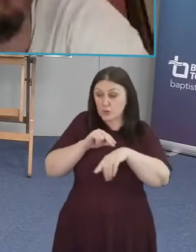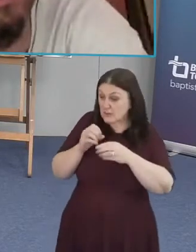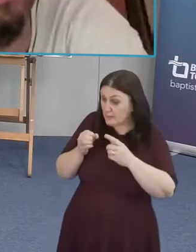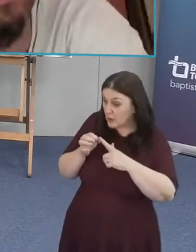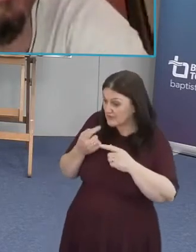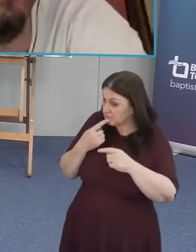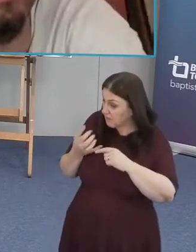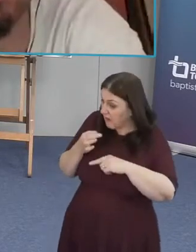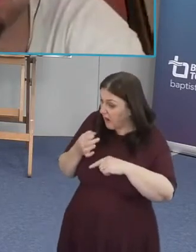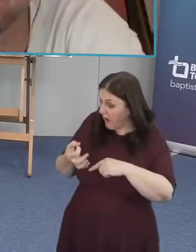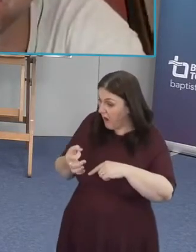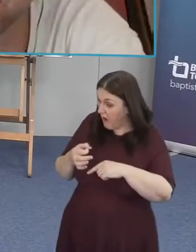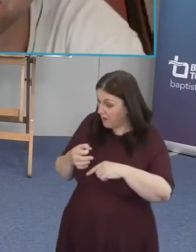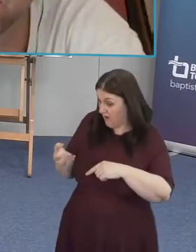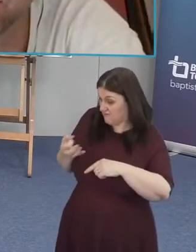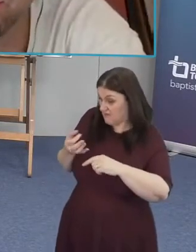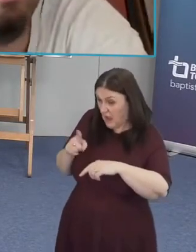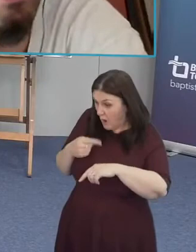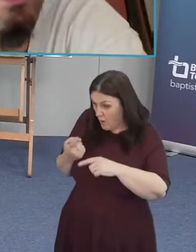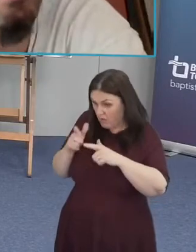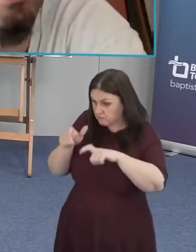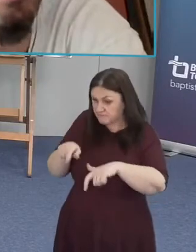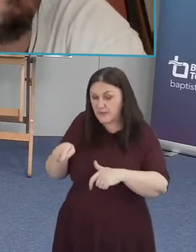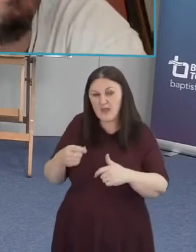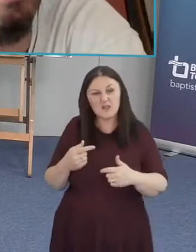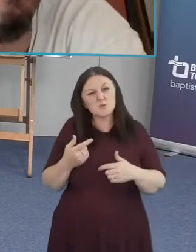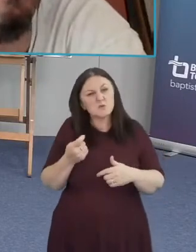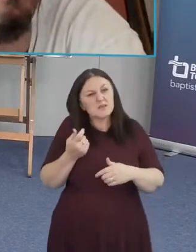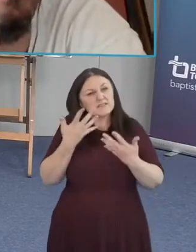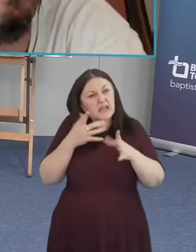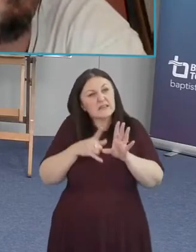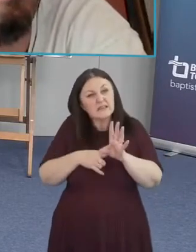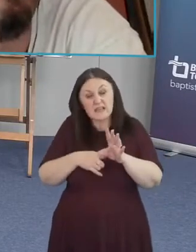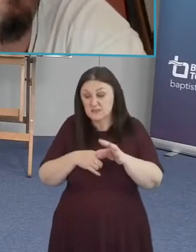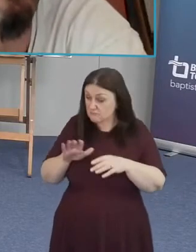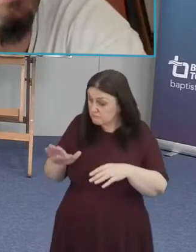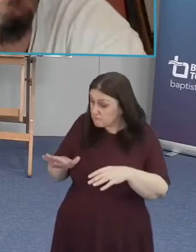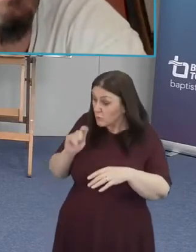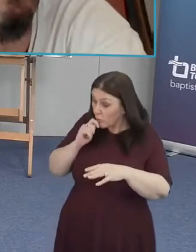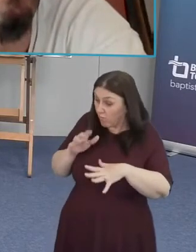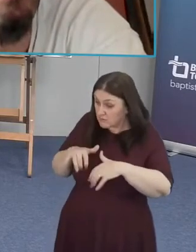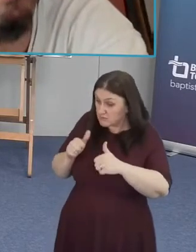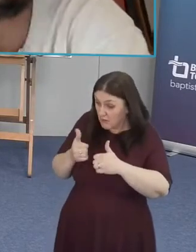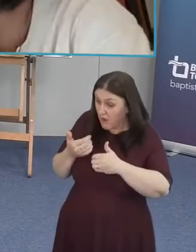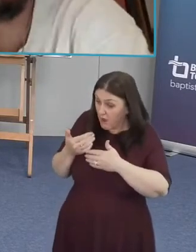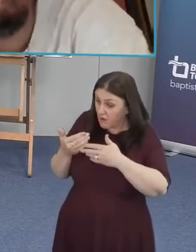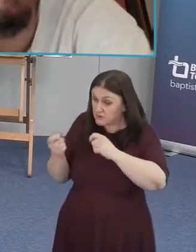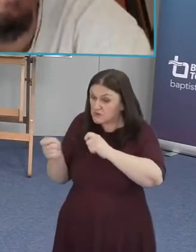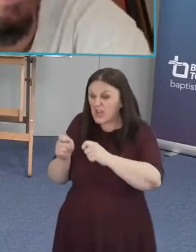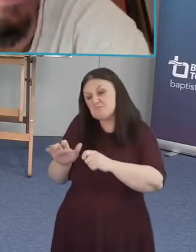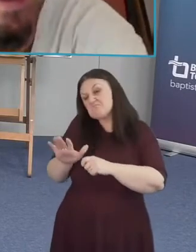we've been out here almost 10 years and he said you'll start to see things change in maybe 15 years